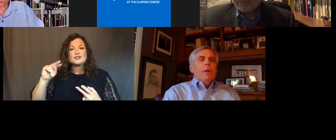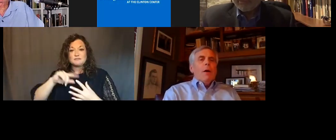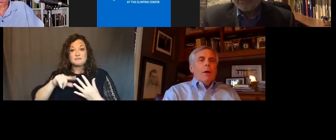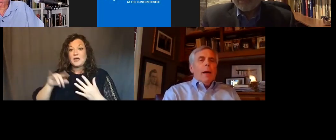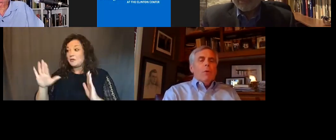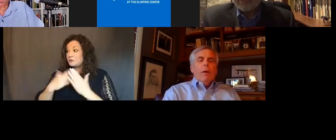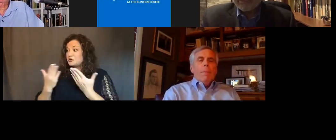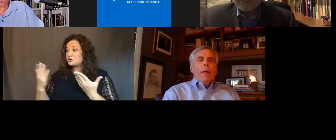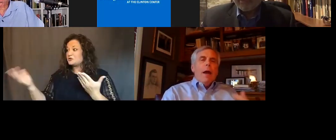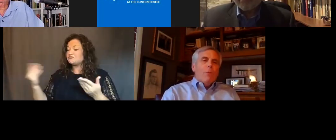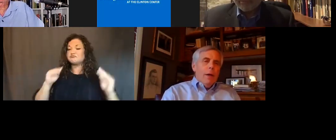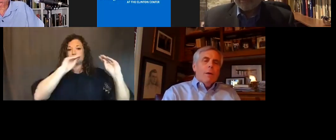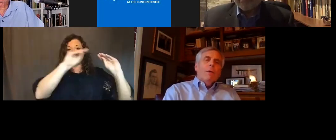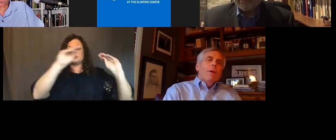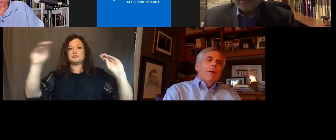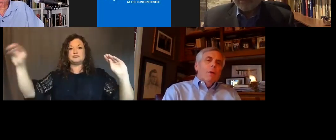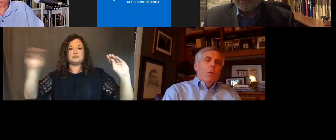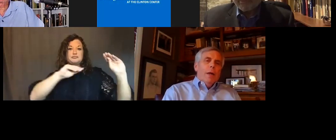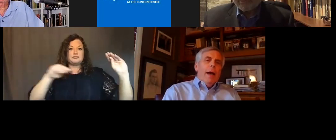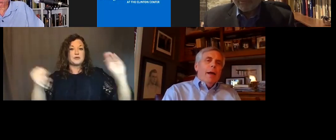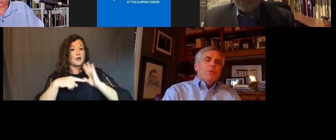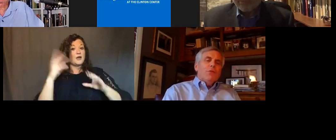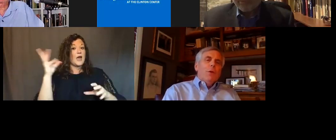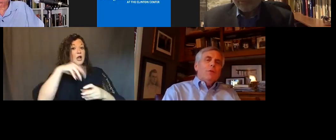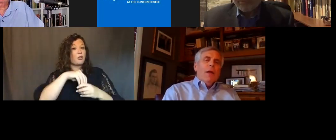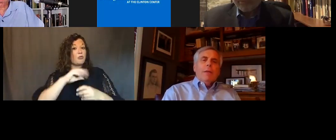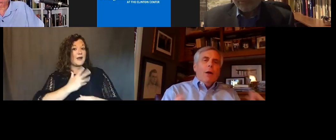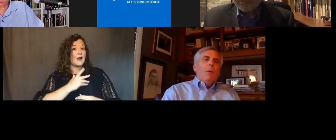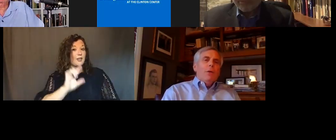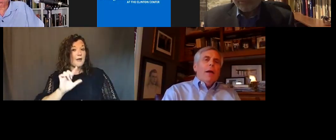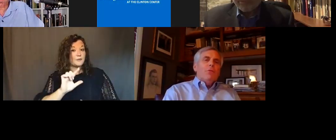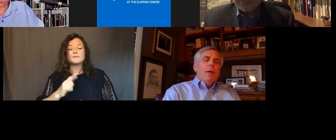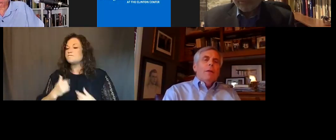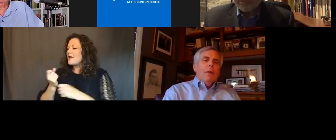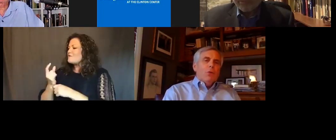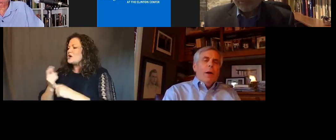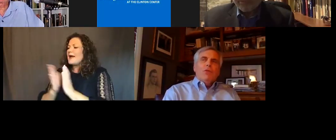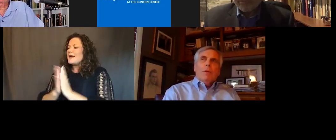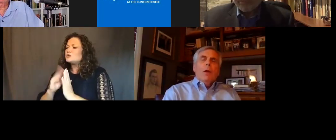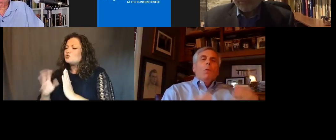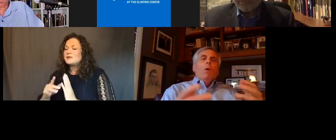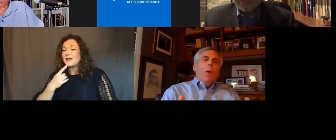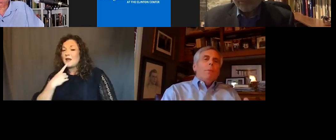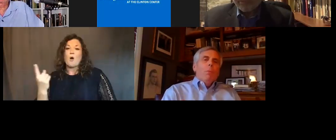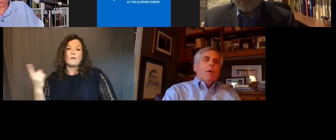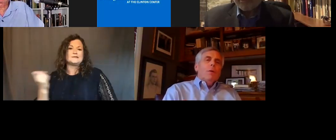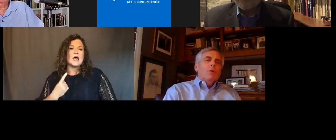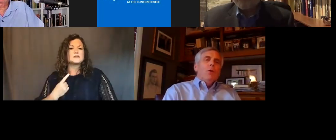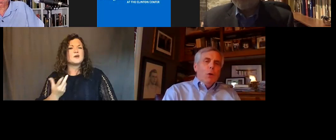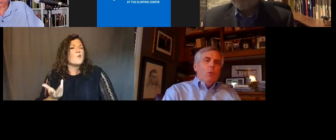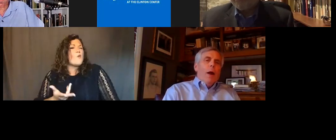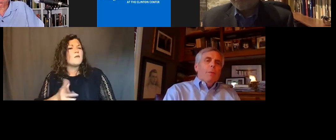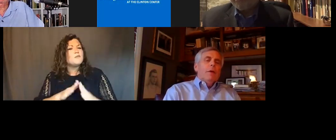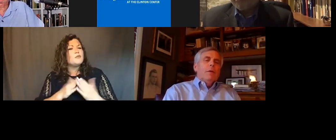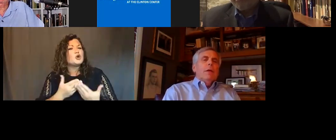and then put them in our library. And every year, when I ask the students that, they always ask me this question. Well, what book